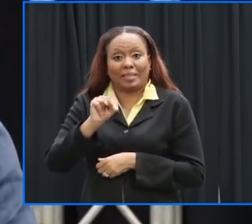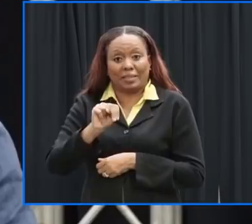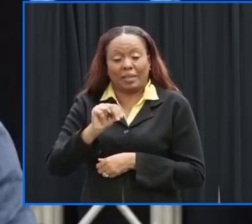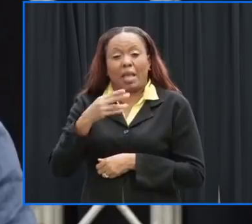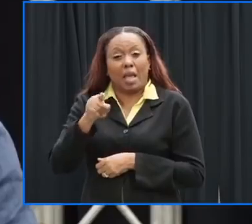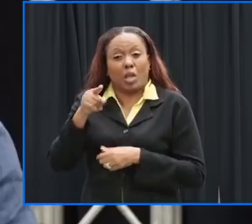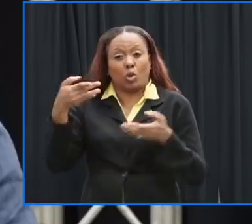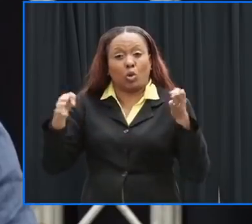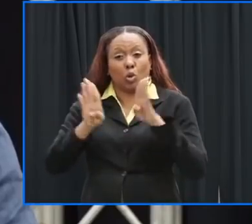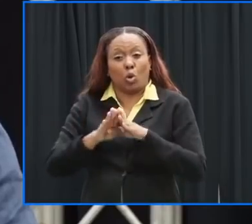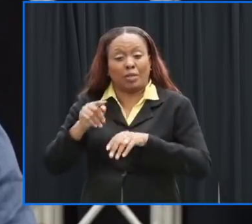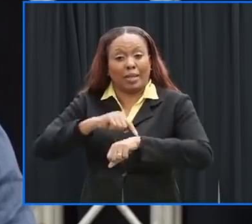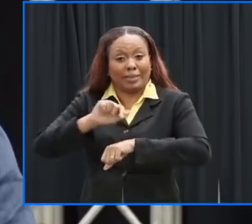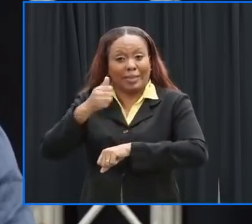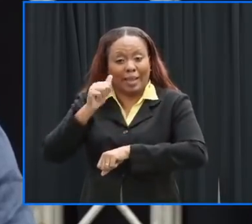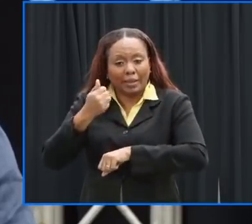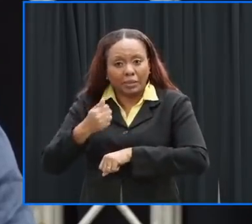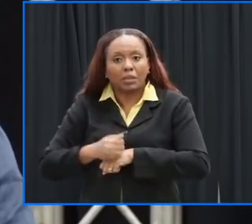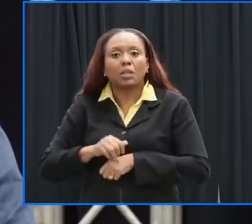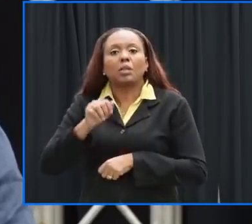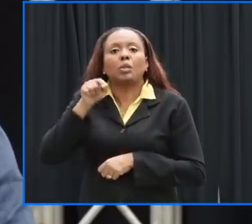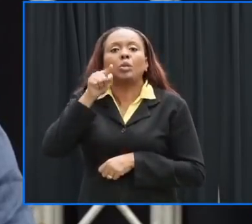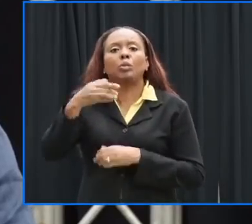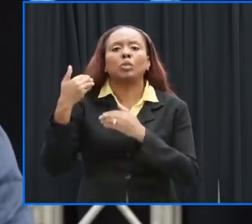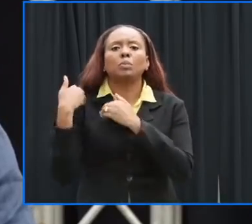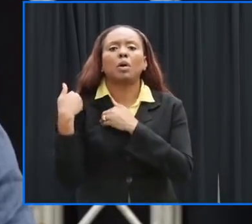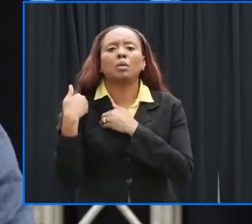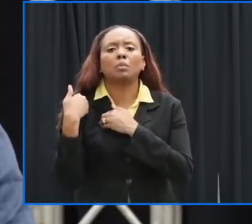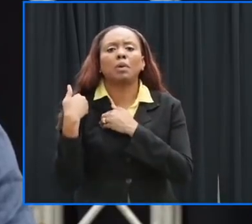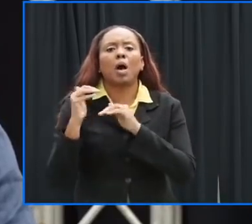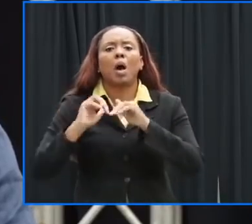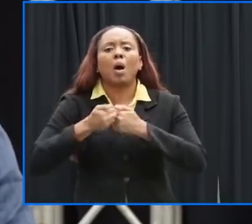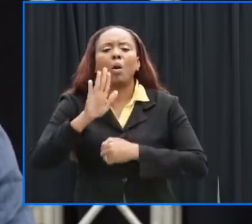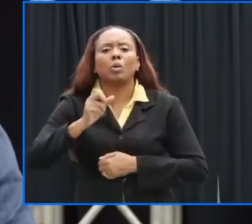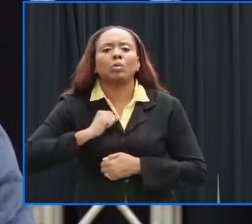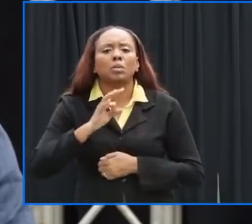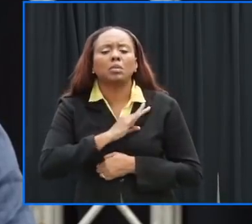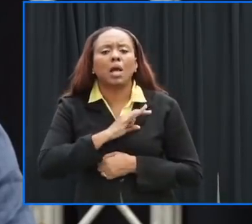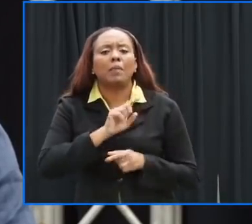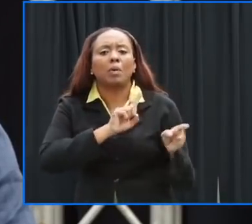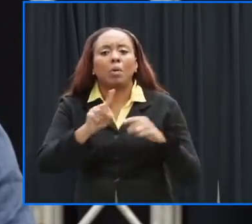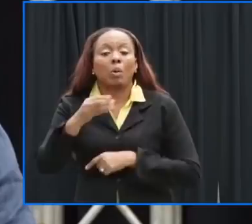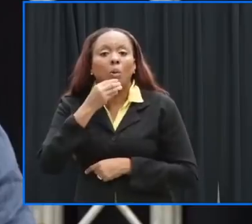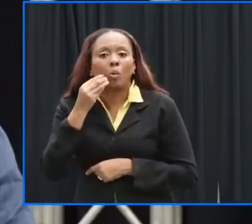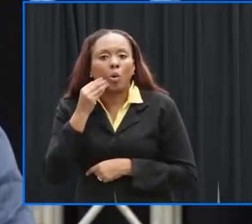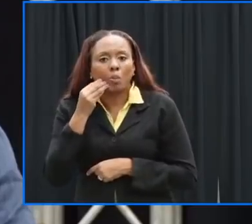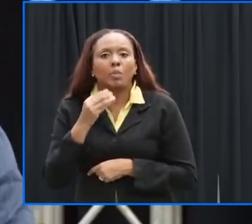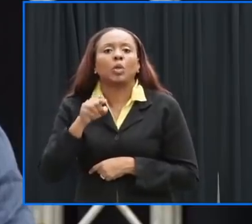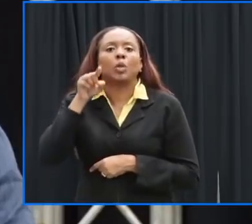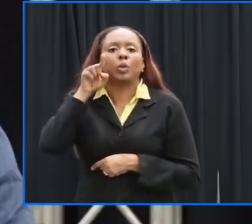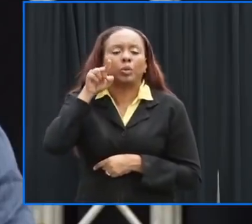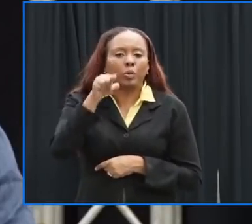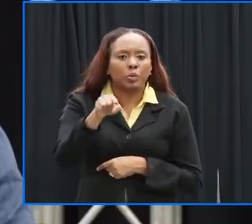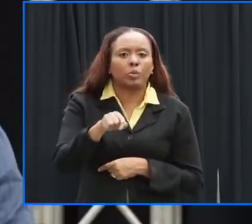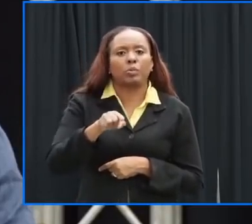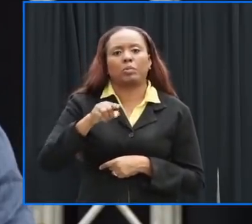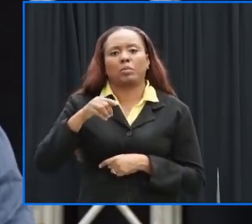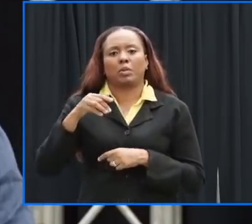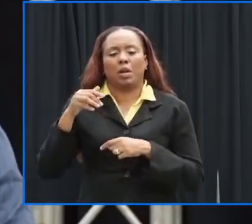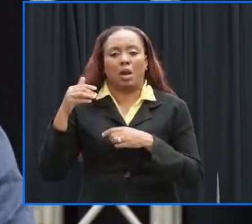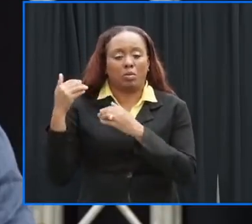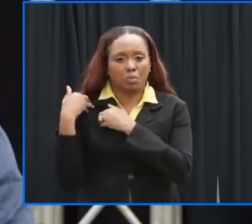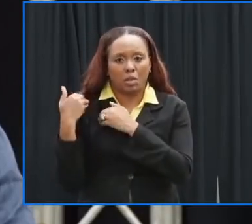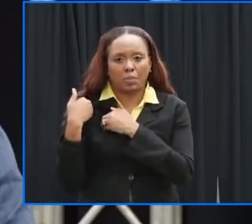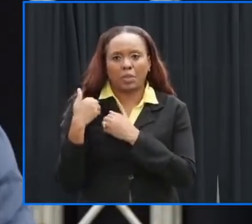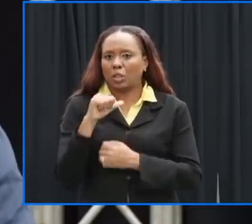be leaving bridgetown at 9 pm so at 9 pm the bus service will be sending out their last buses